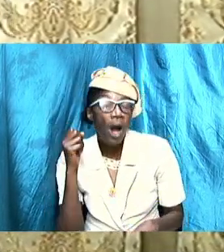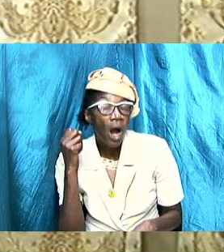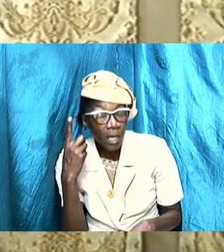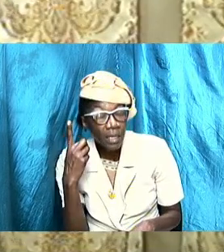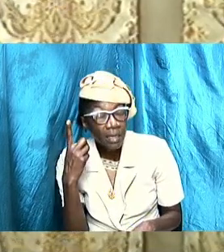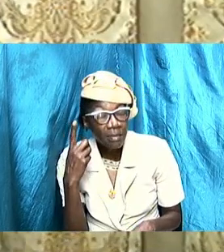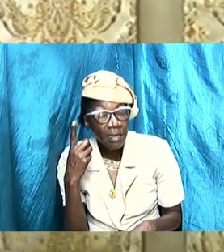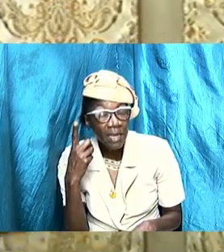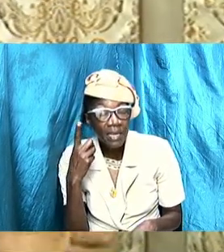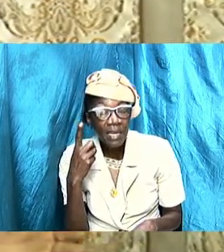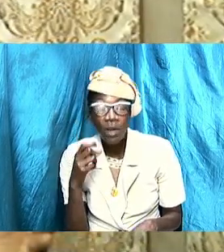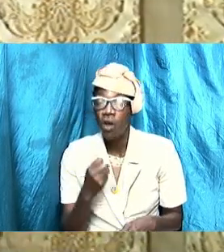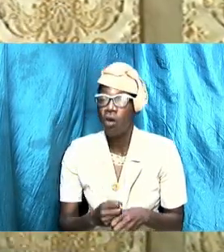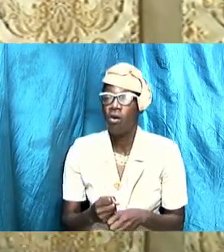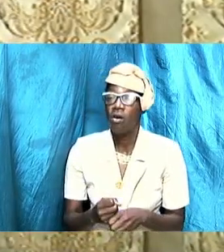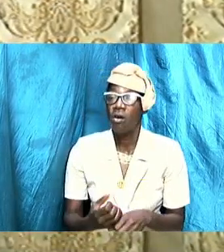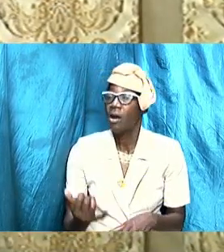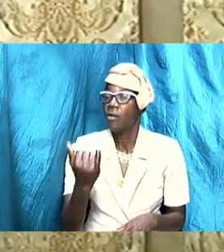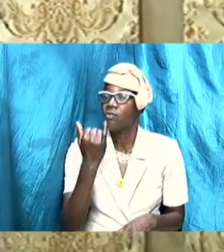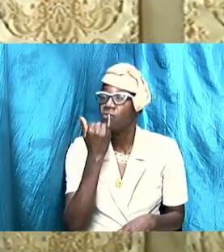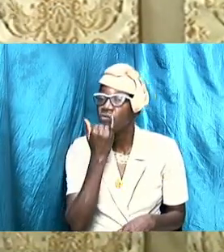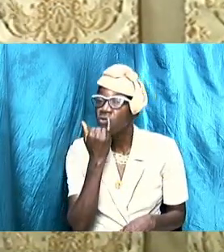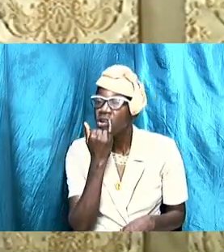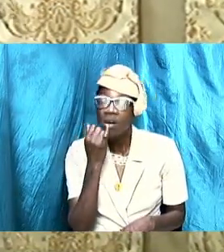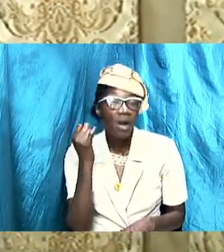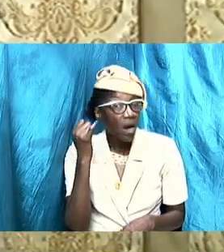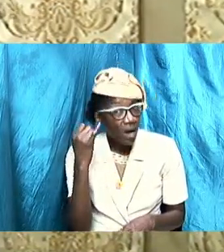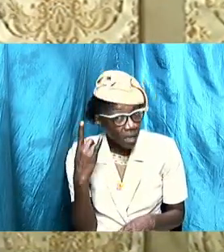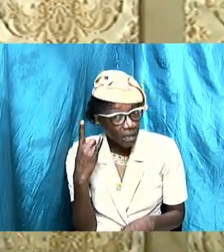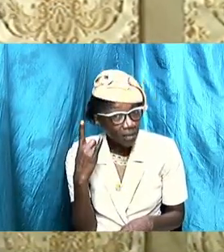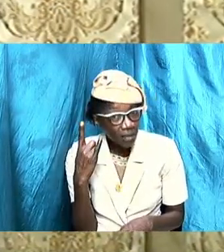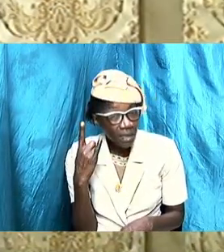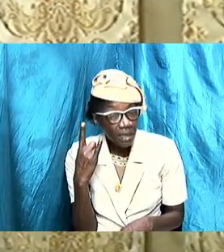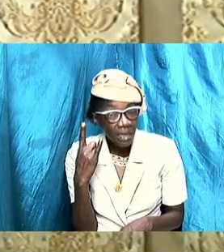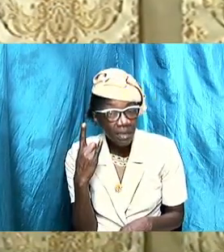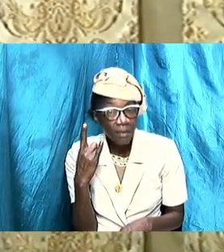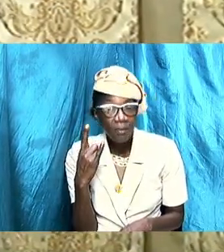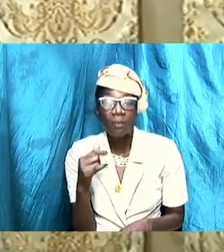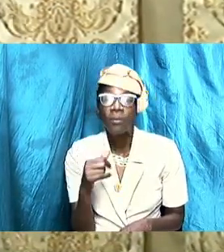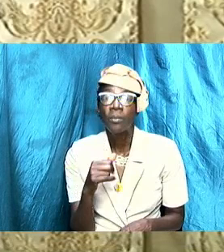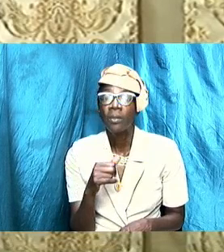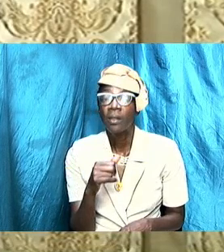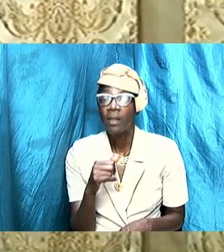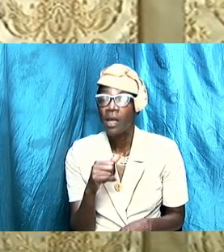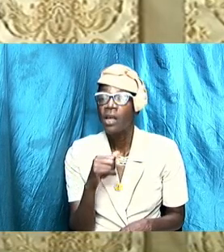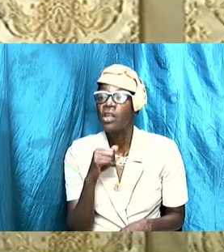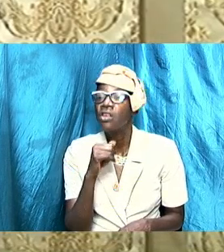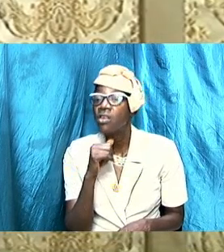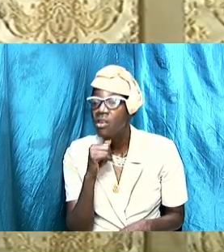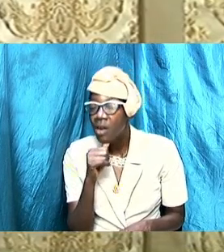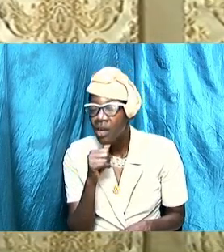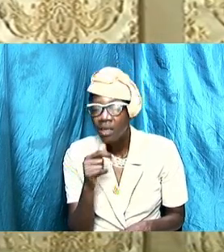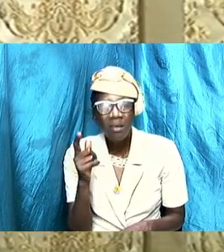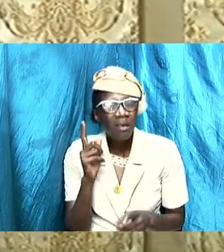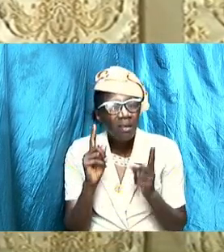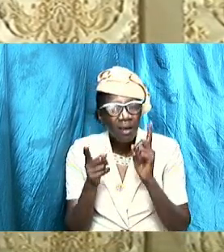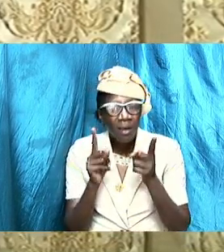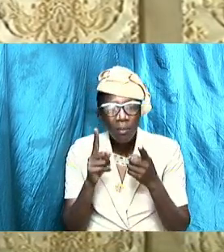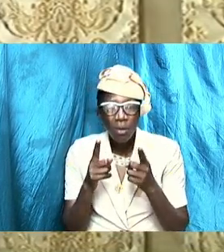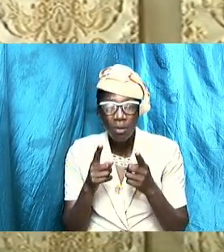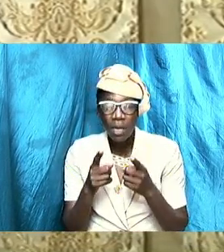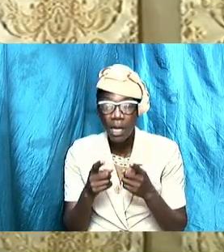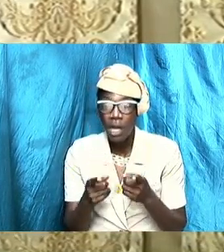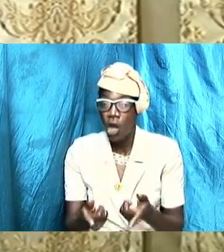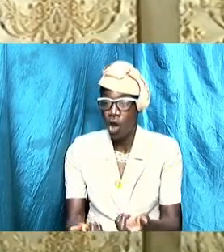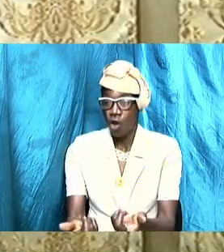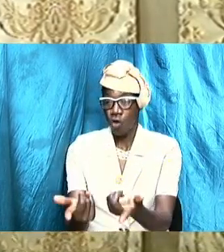the misunderstanding, yes, and not to mention the input of the adversary